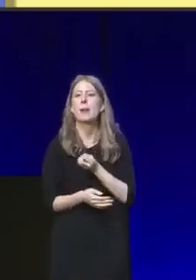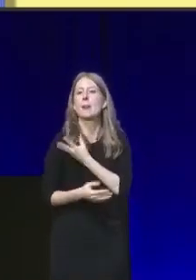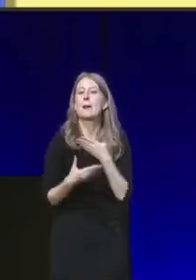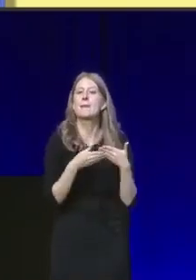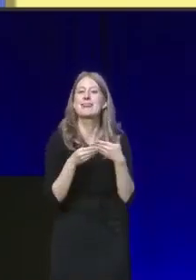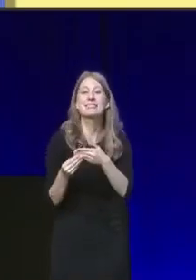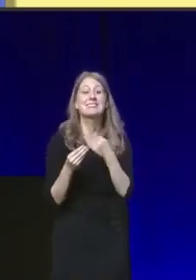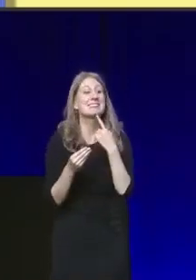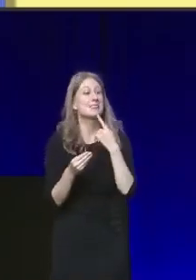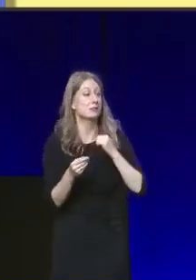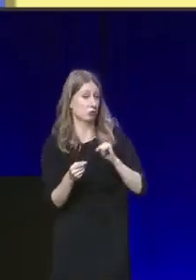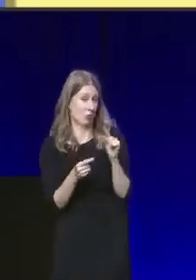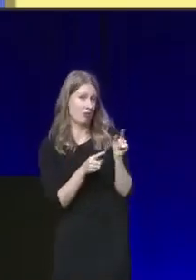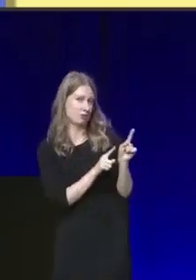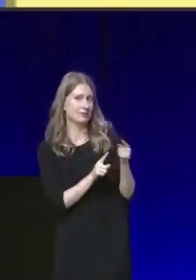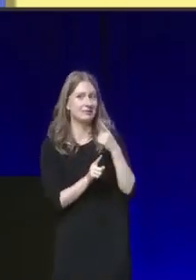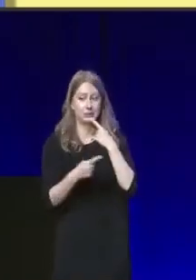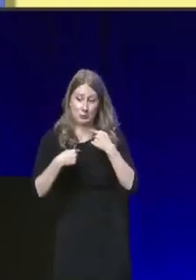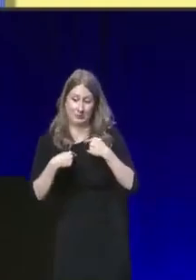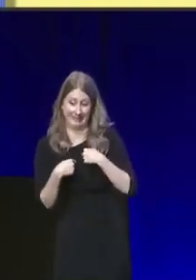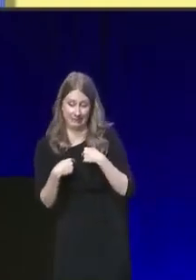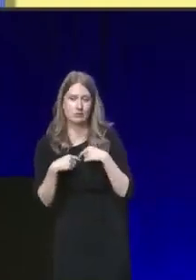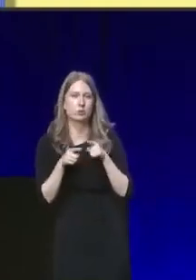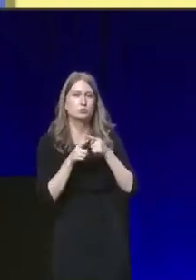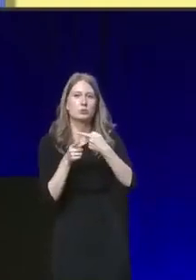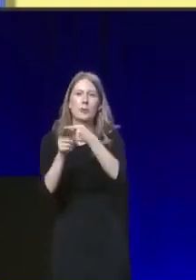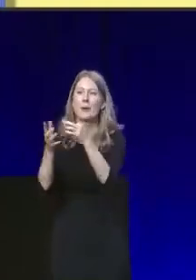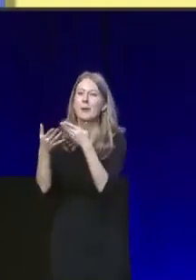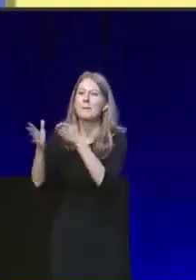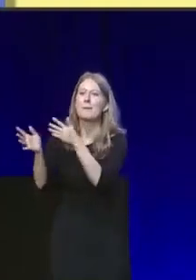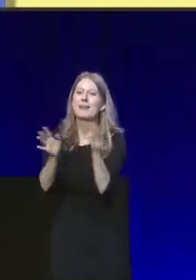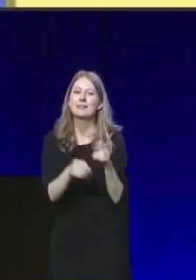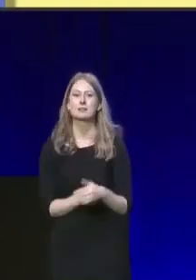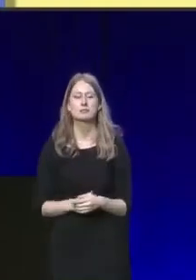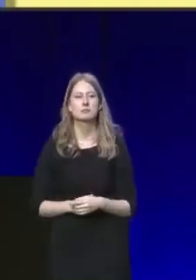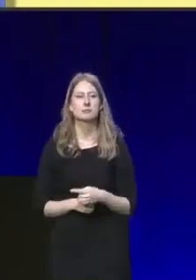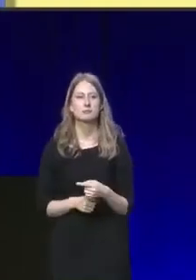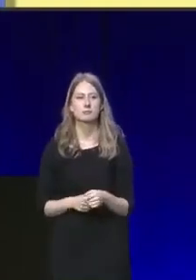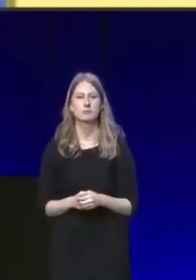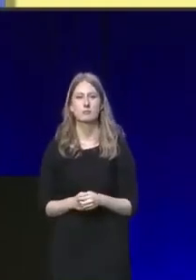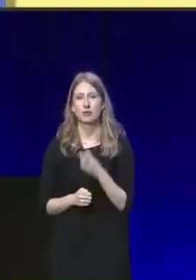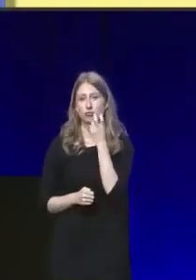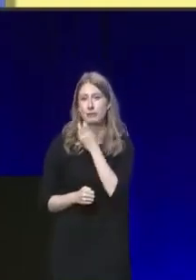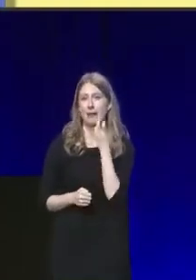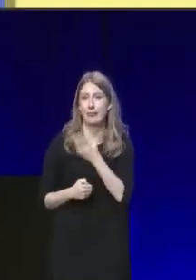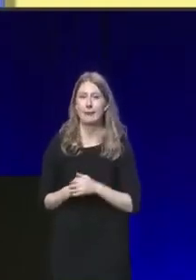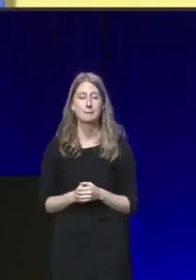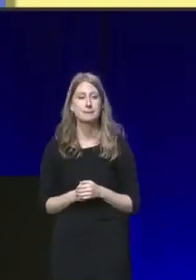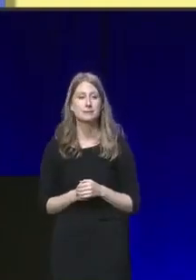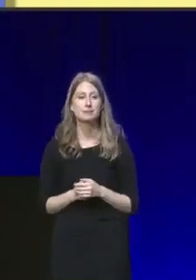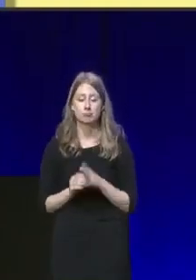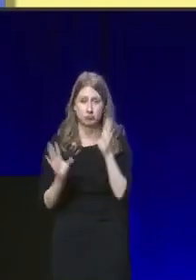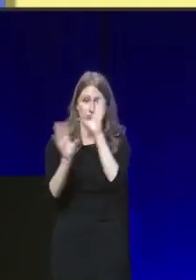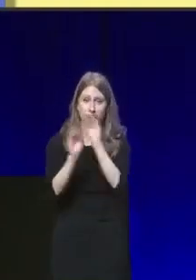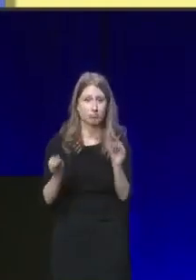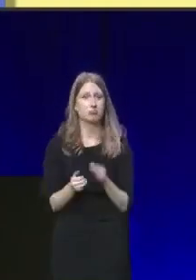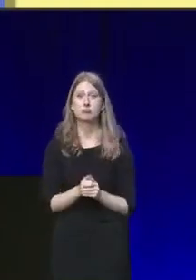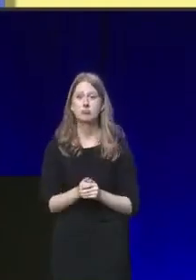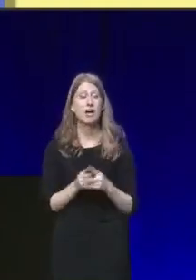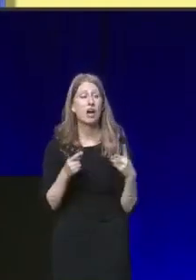and to the people of Scotland, Read my lips. No austerity under Labour.